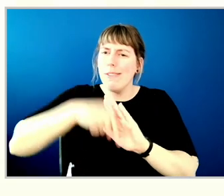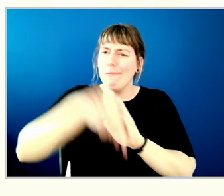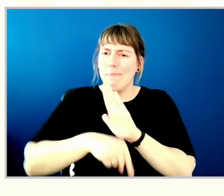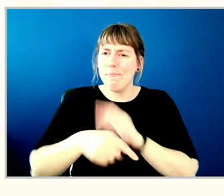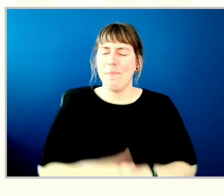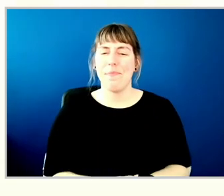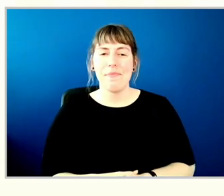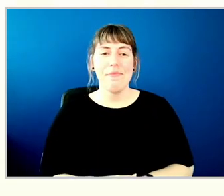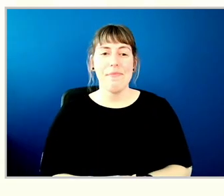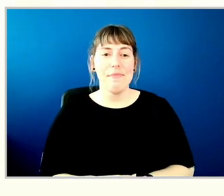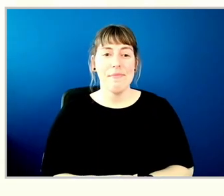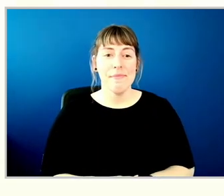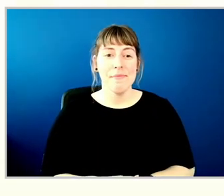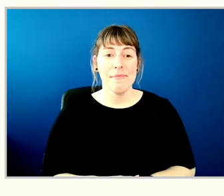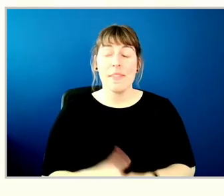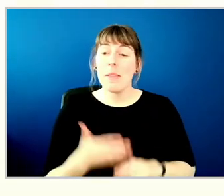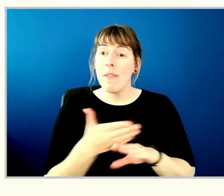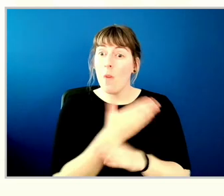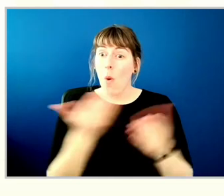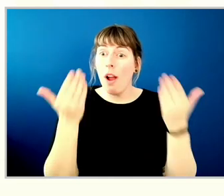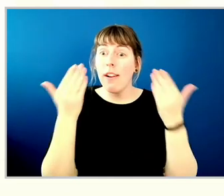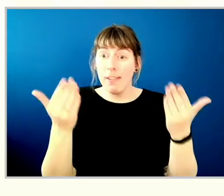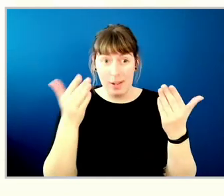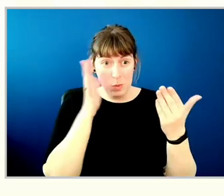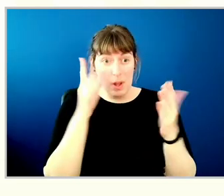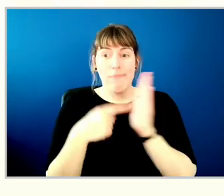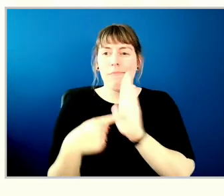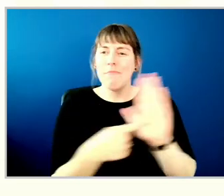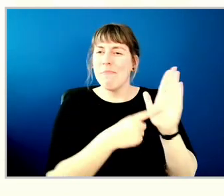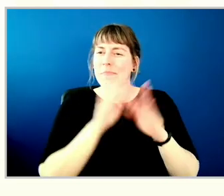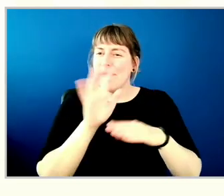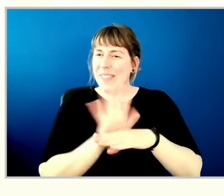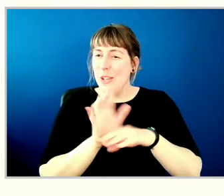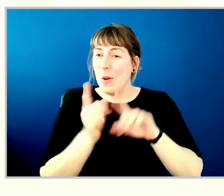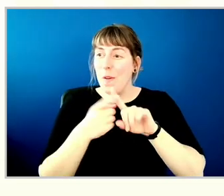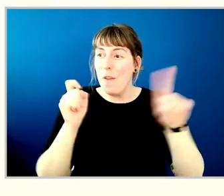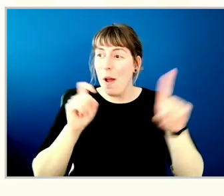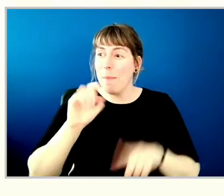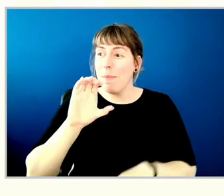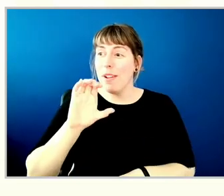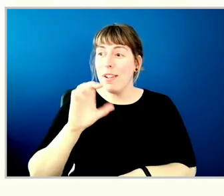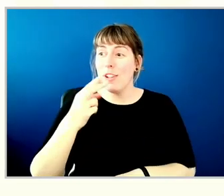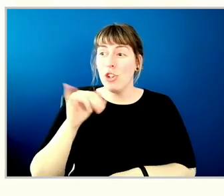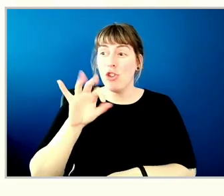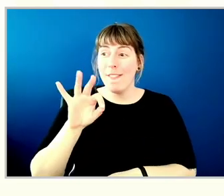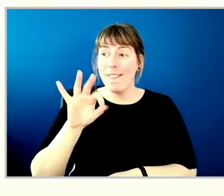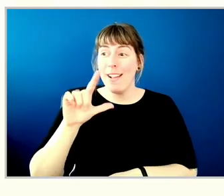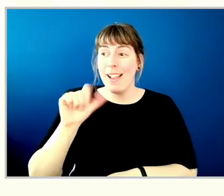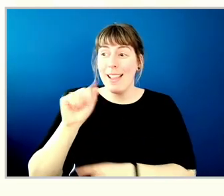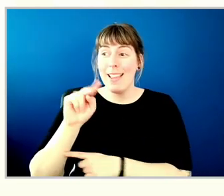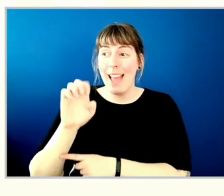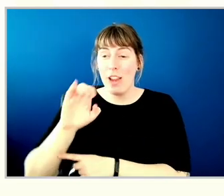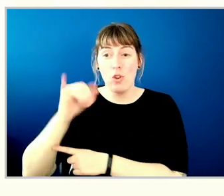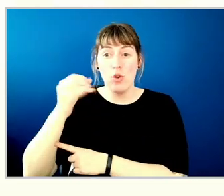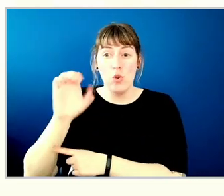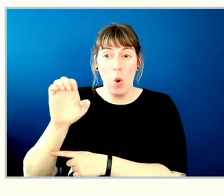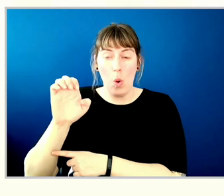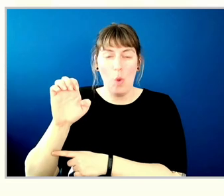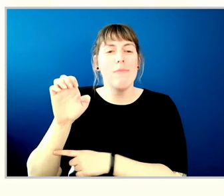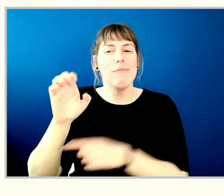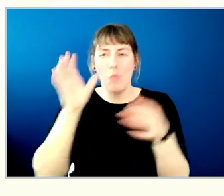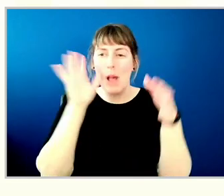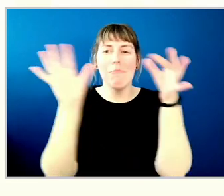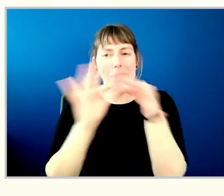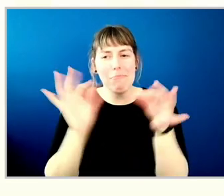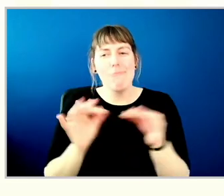Before we begin, I would like to play a video from Chief Leanne Jo, who has kindly agreed to record a welcome blessing for those